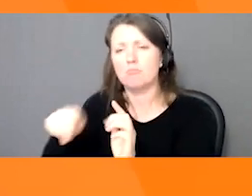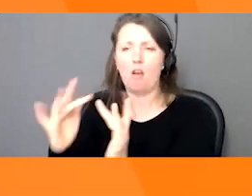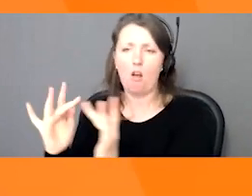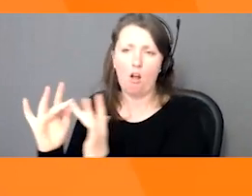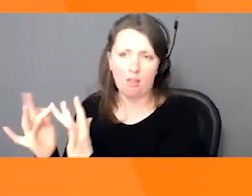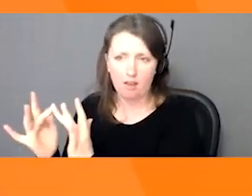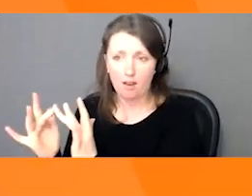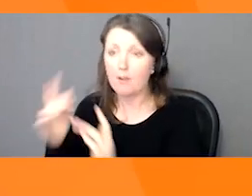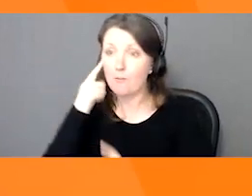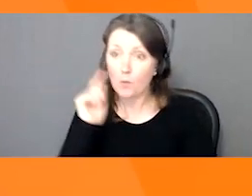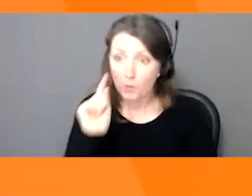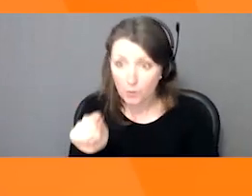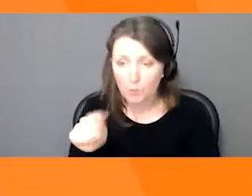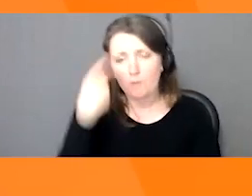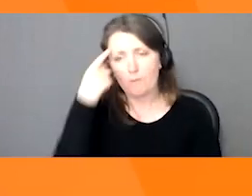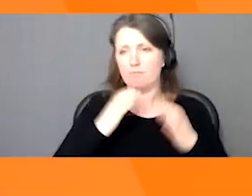Kelly.